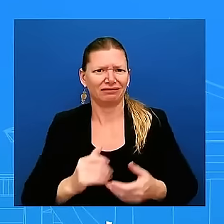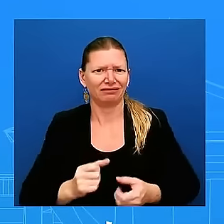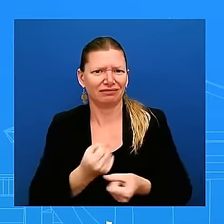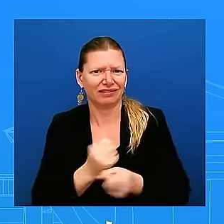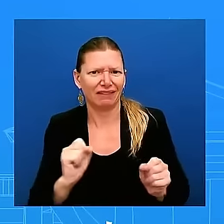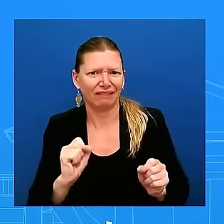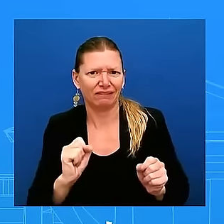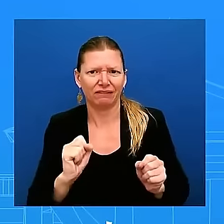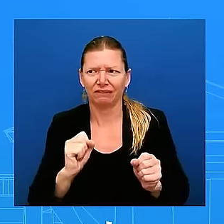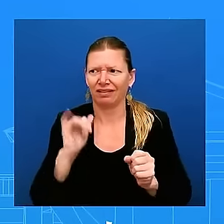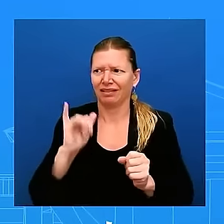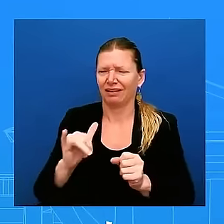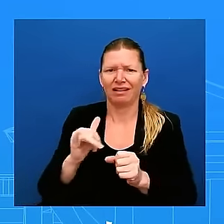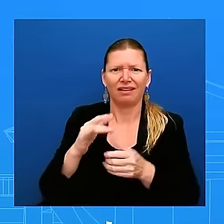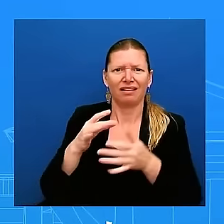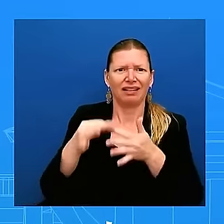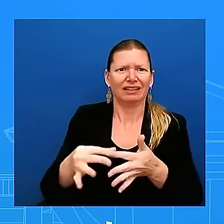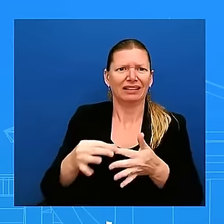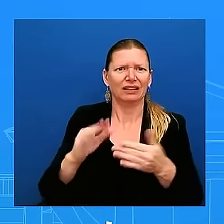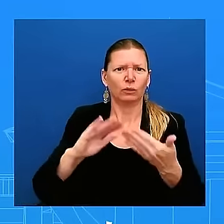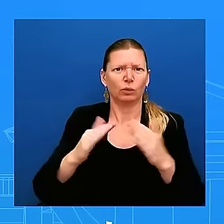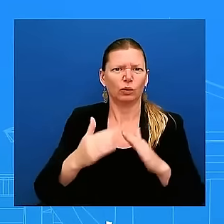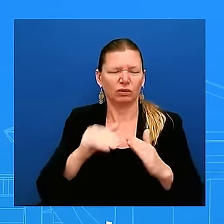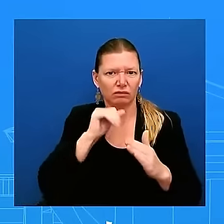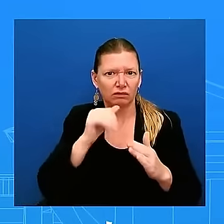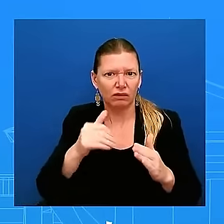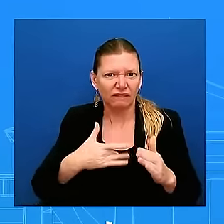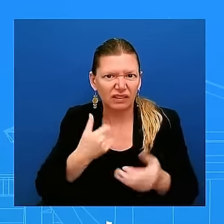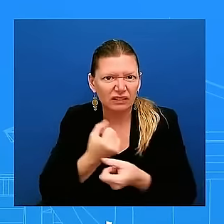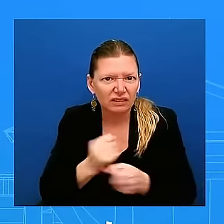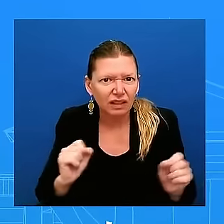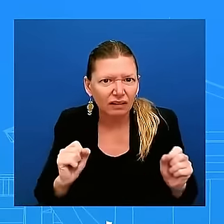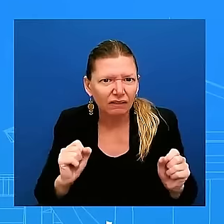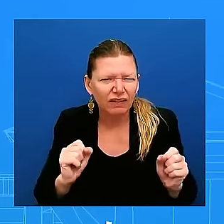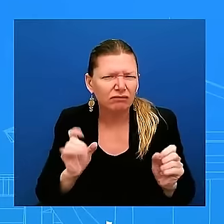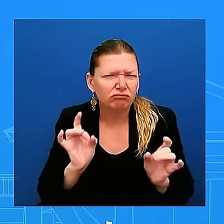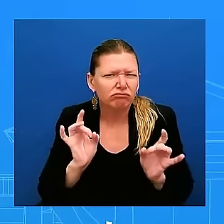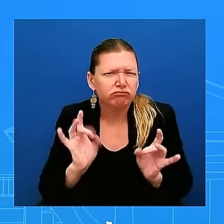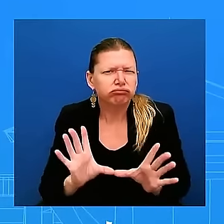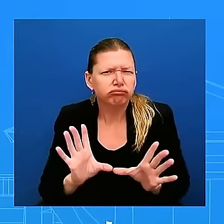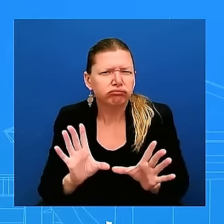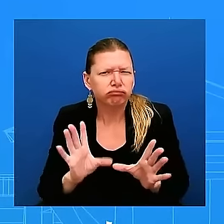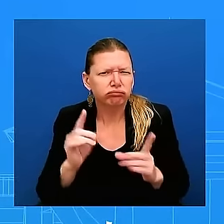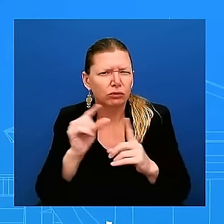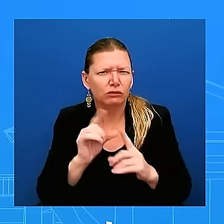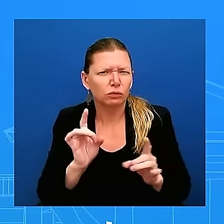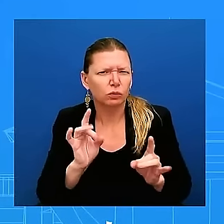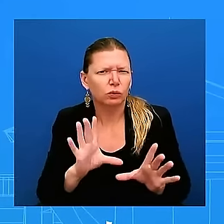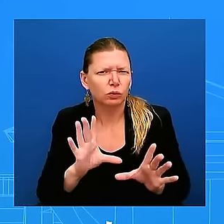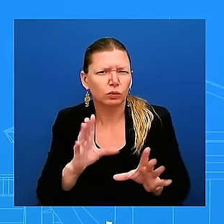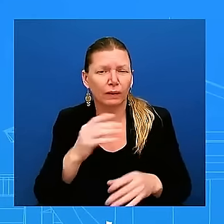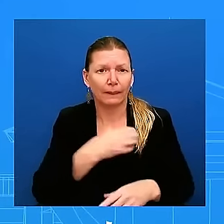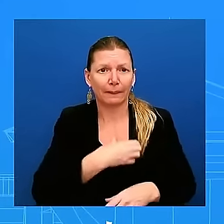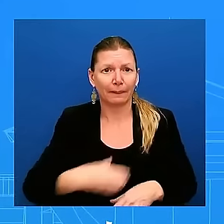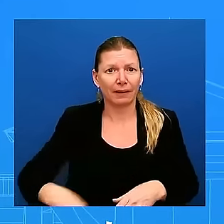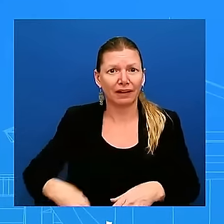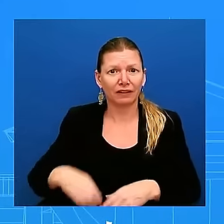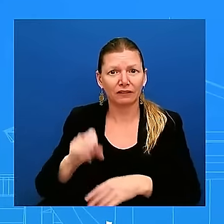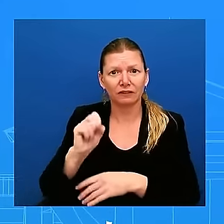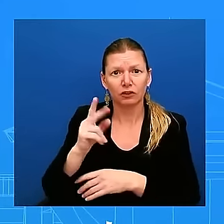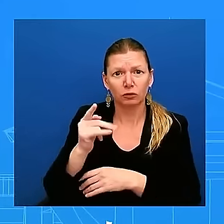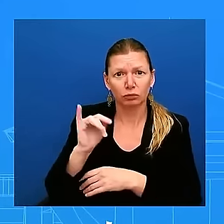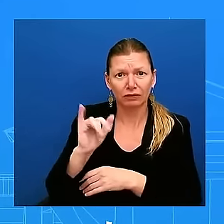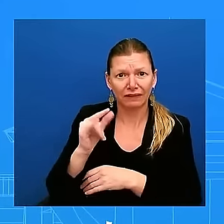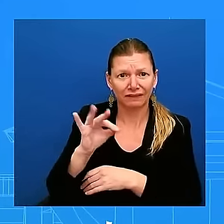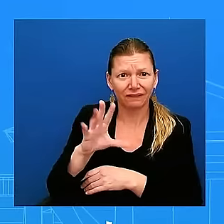governor of ohio saying this is not true and these are two republicans who are saying this is not true and we've seen